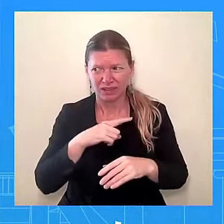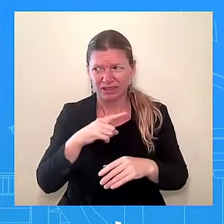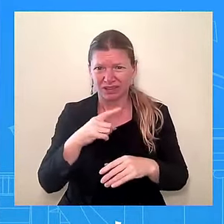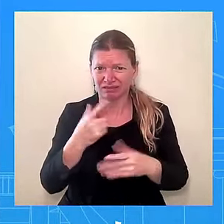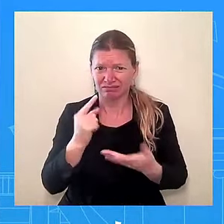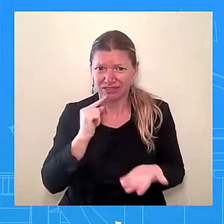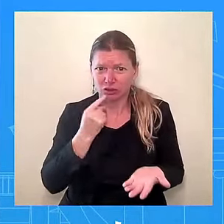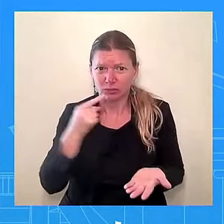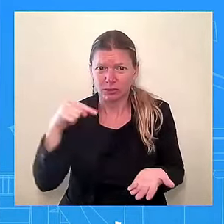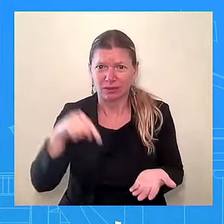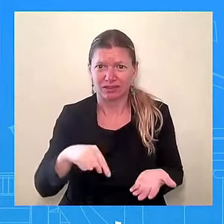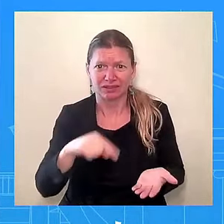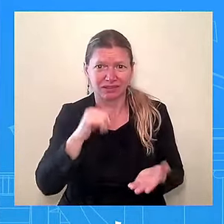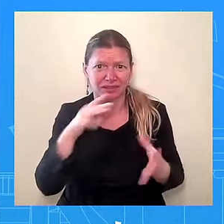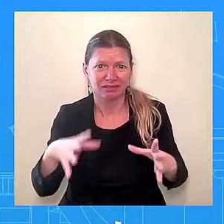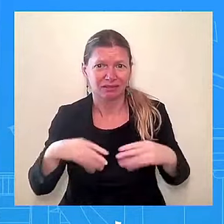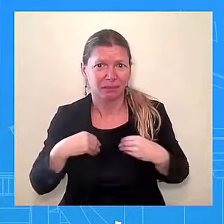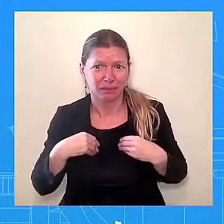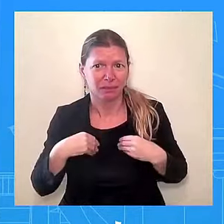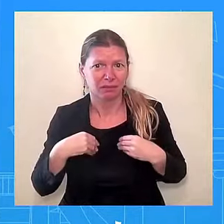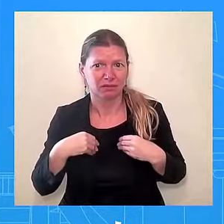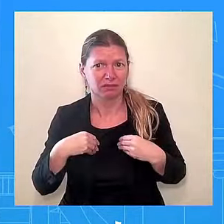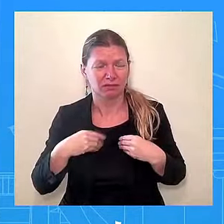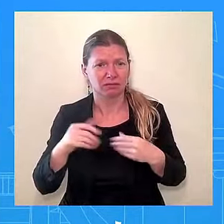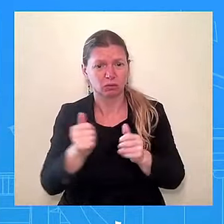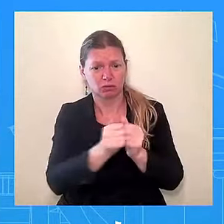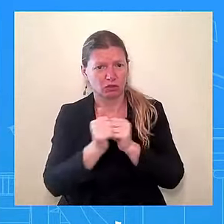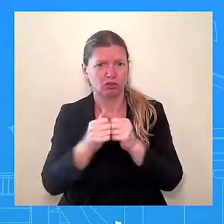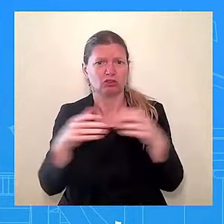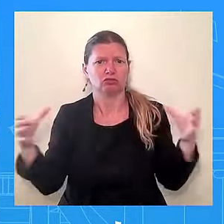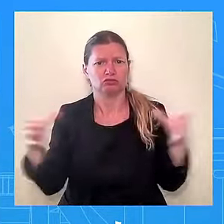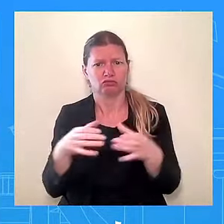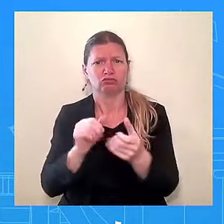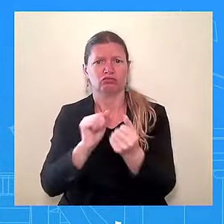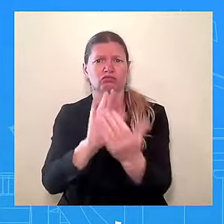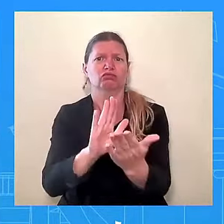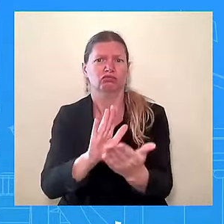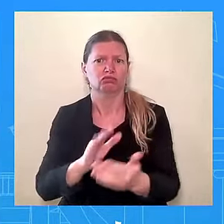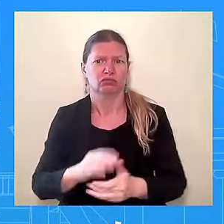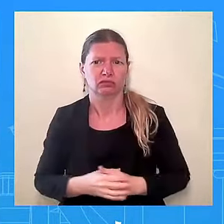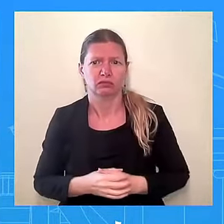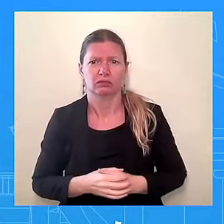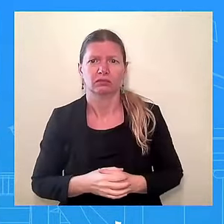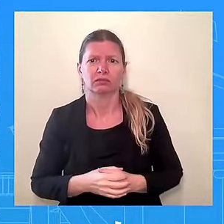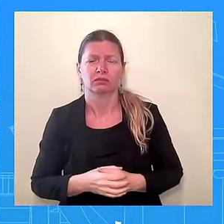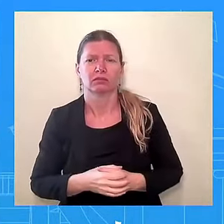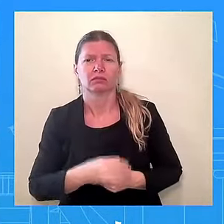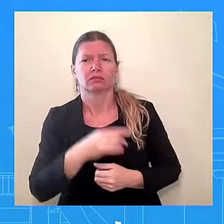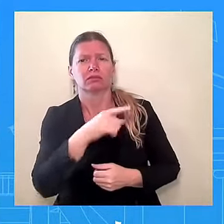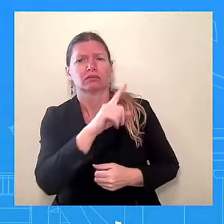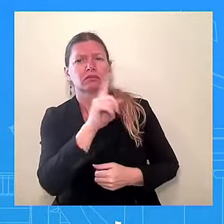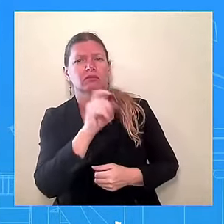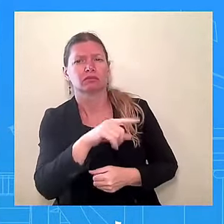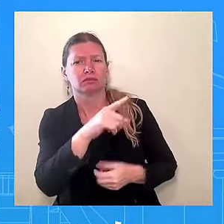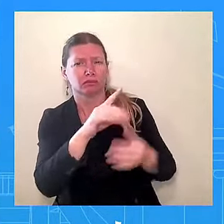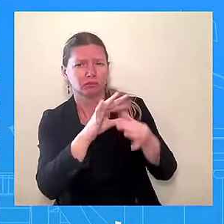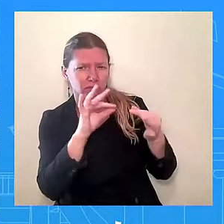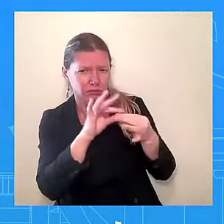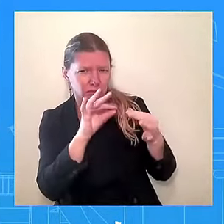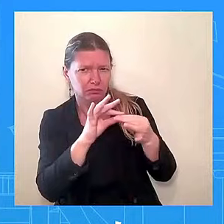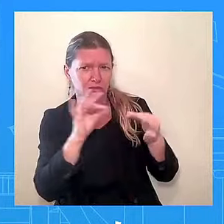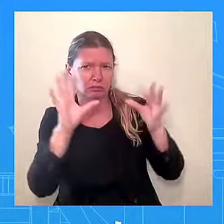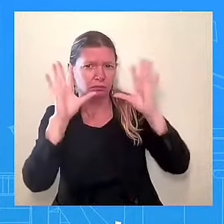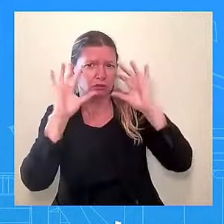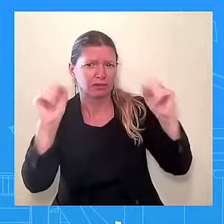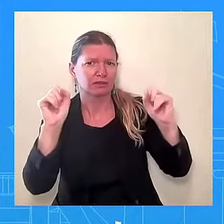Thank you, Karine. You said that with each event the President does, there's a discussion about whether to open it up to press and in what way. I'm just wondering if you